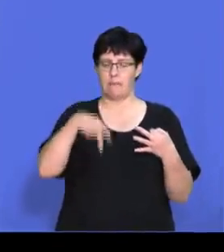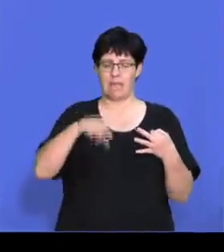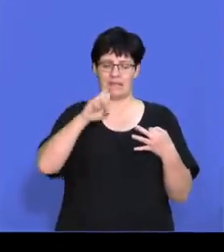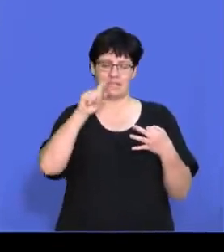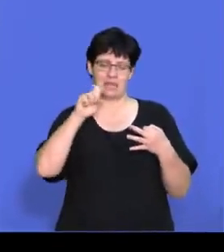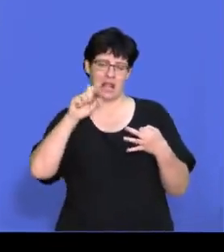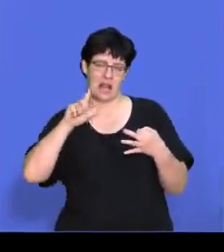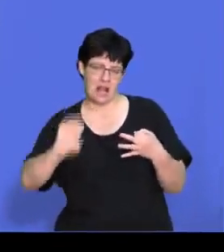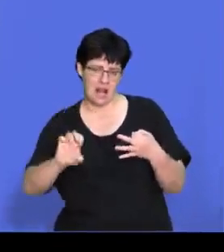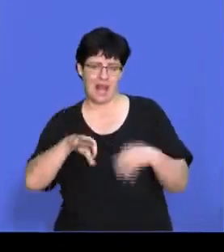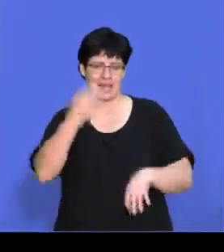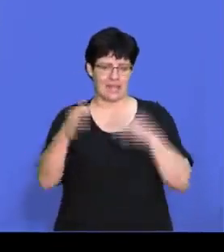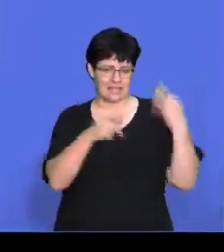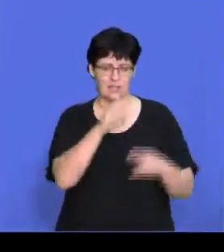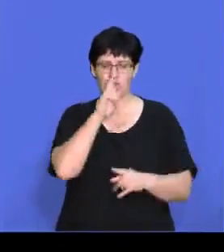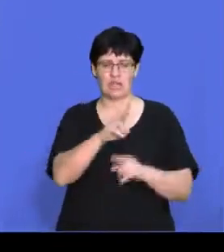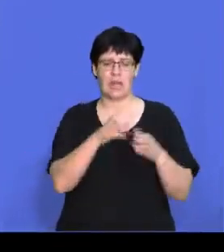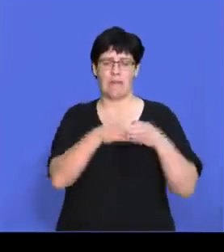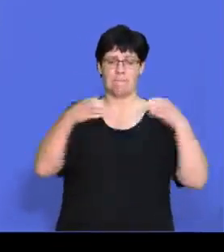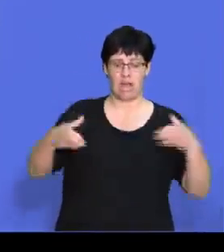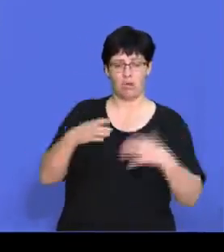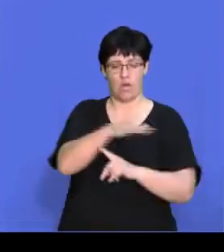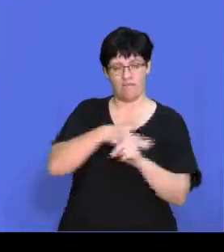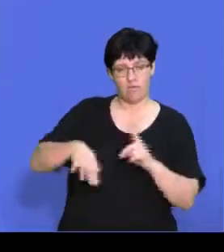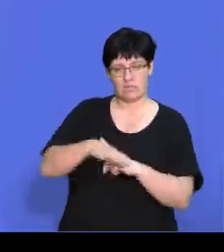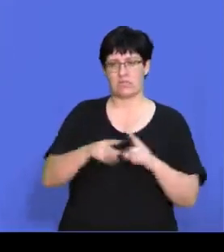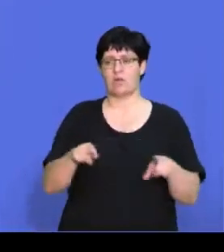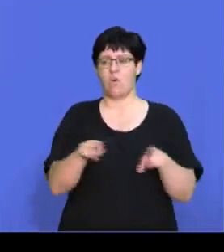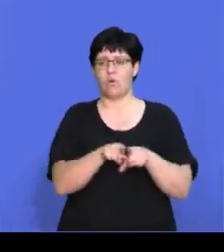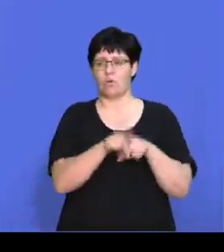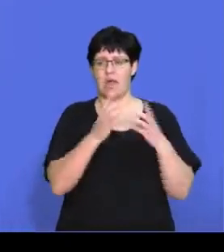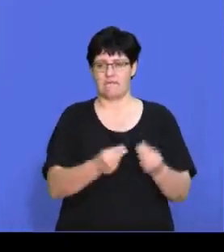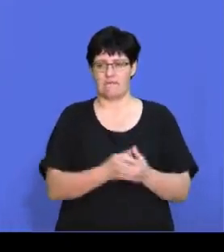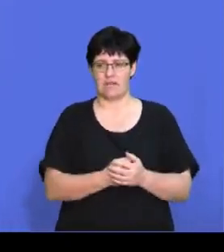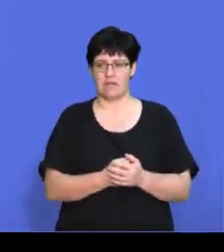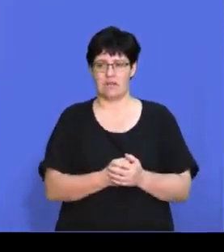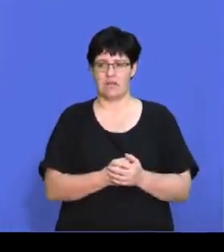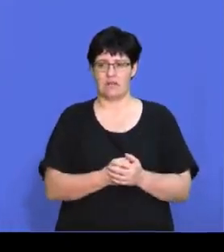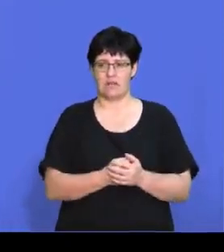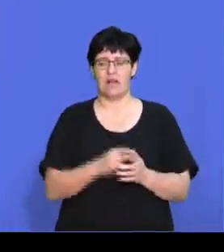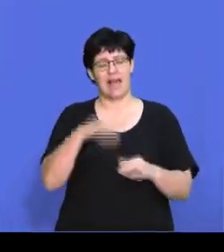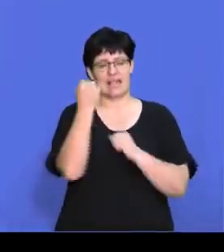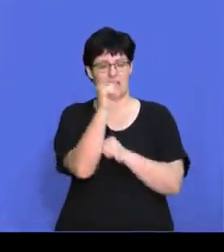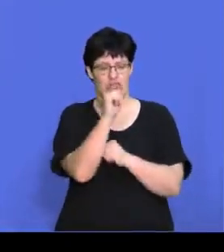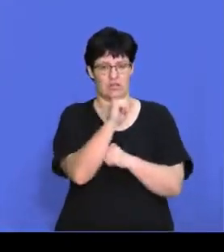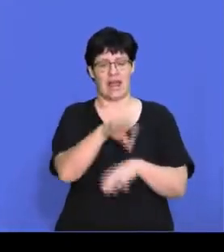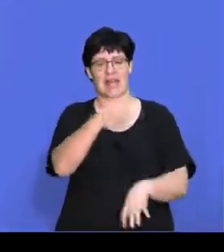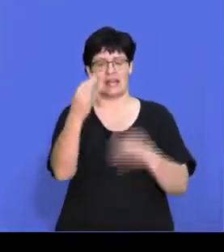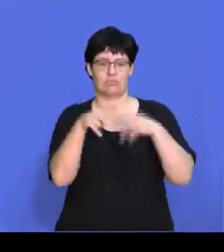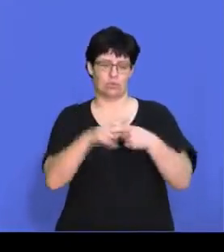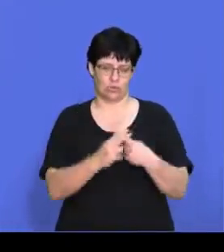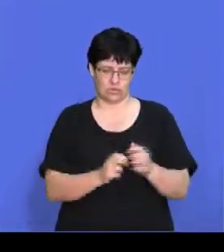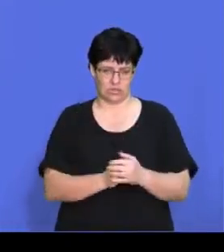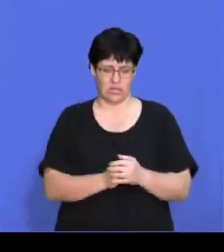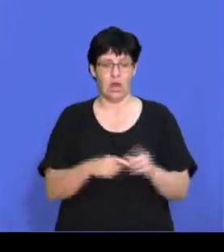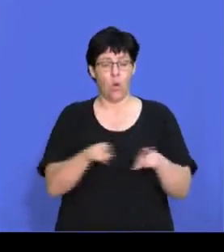the macro environment. And then we have other industrial analysis tools. then we must formulate